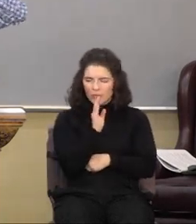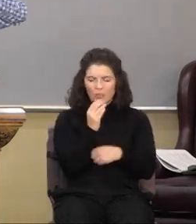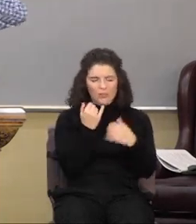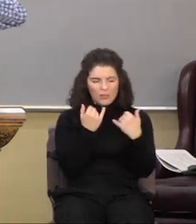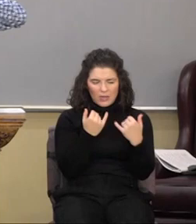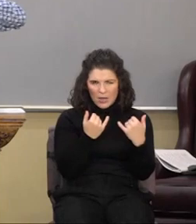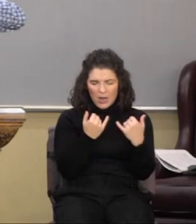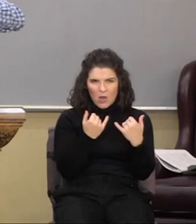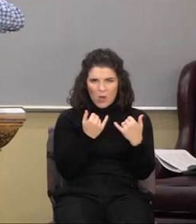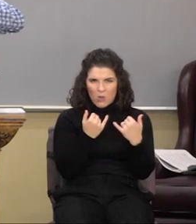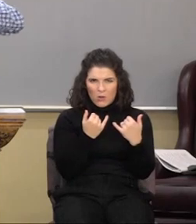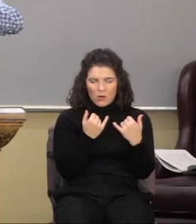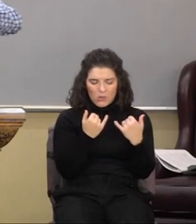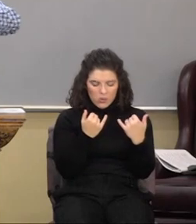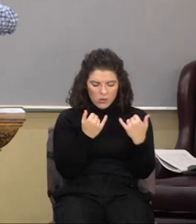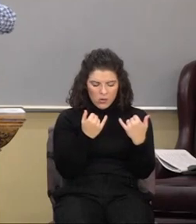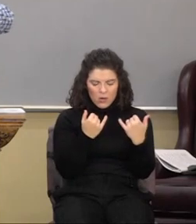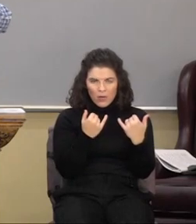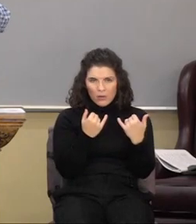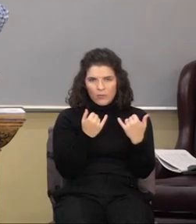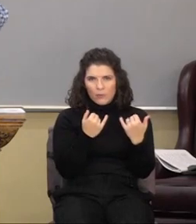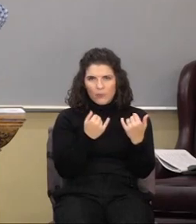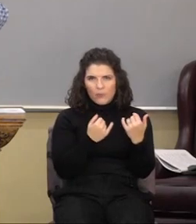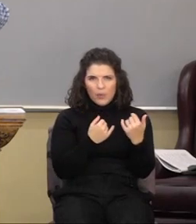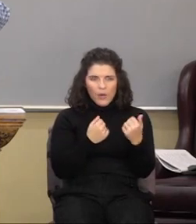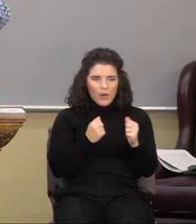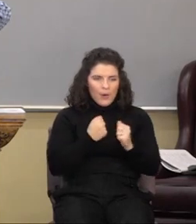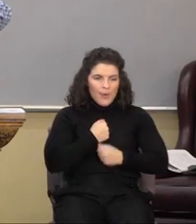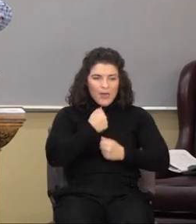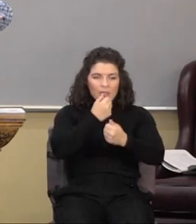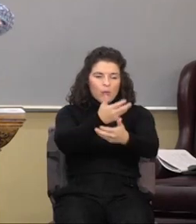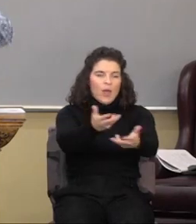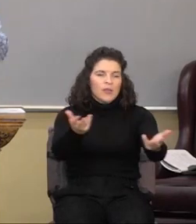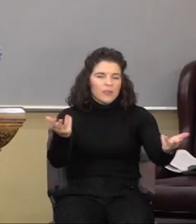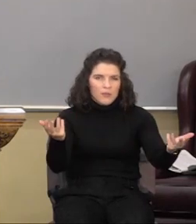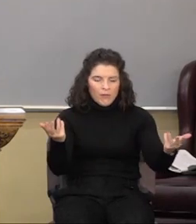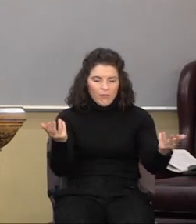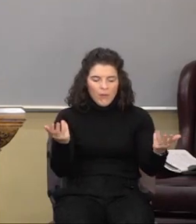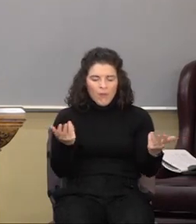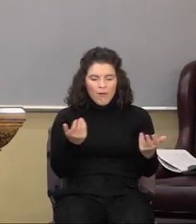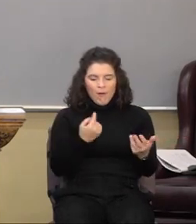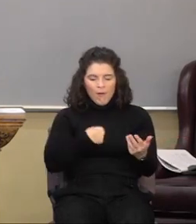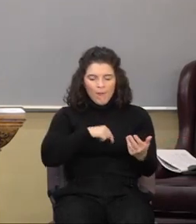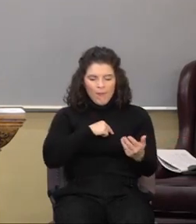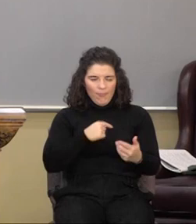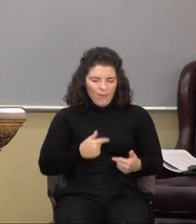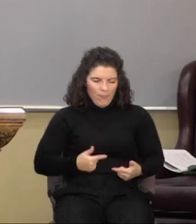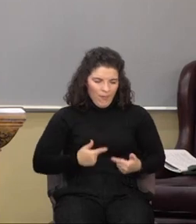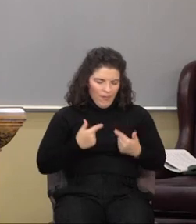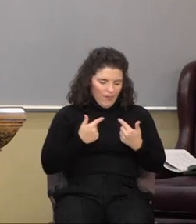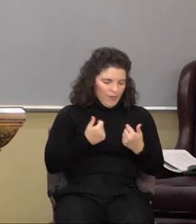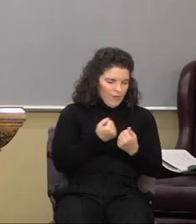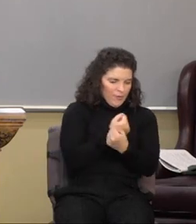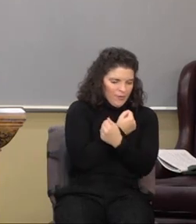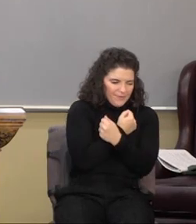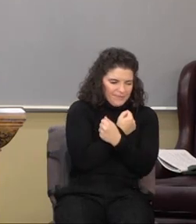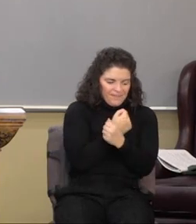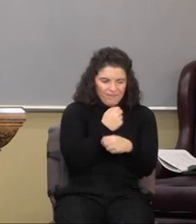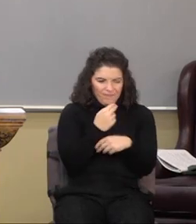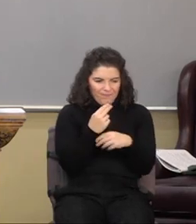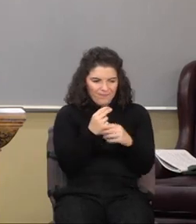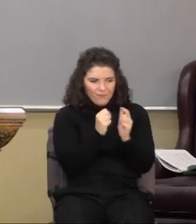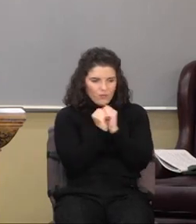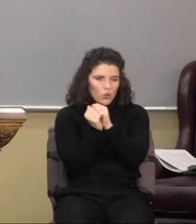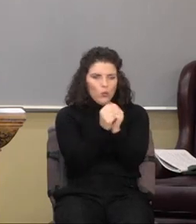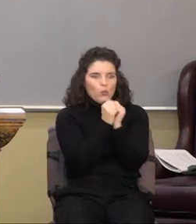now to be expressed. And we're in living, loving union with